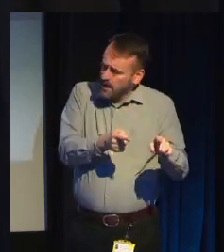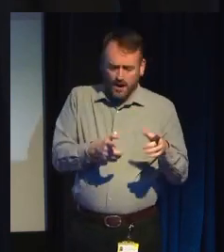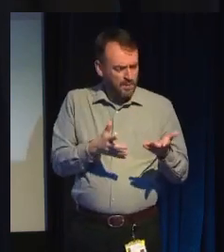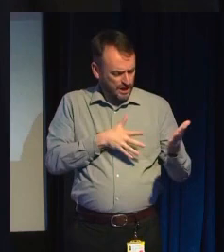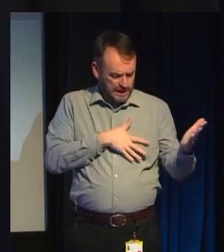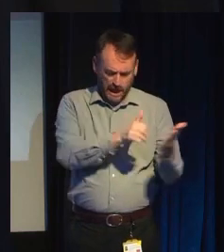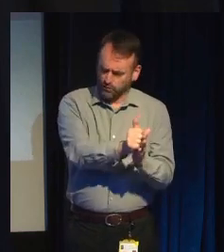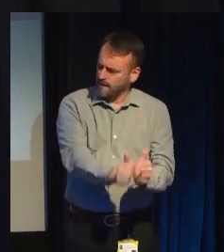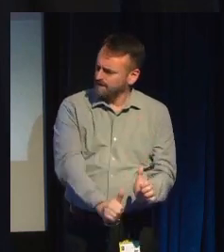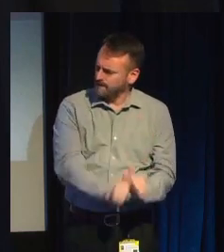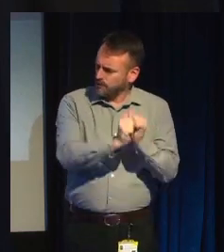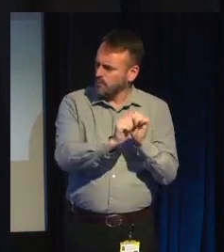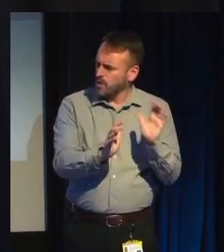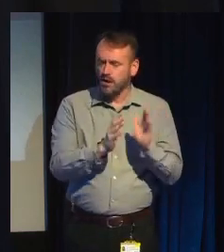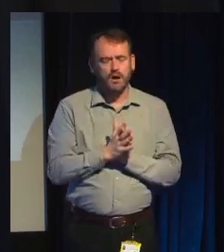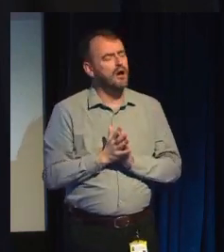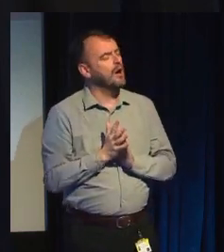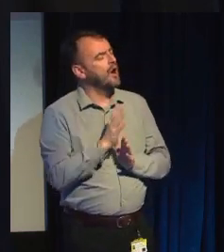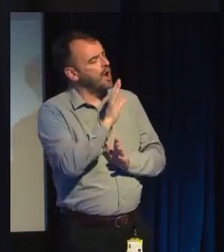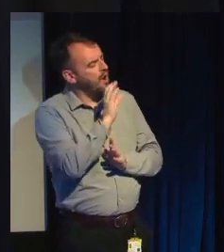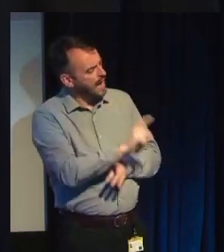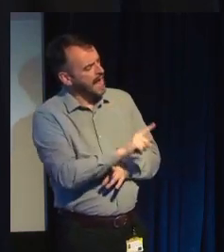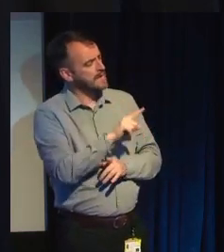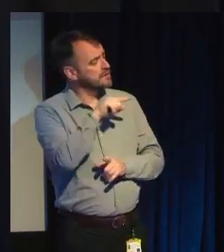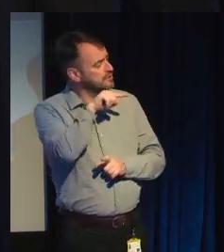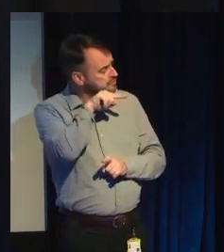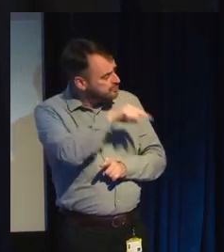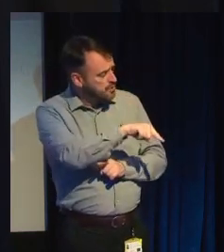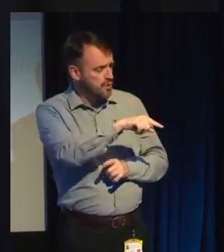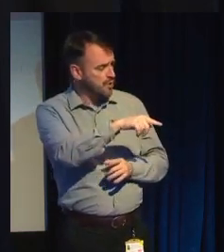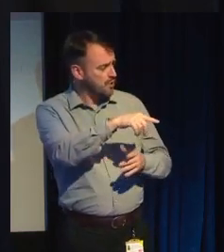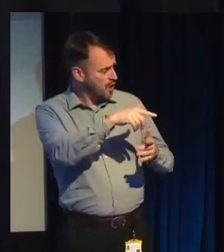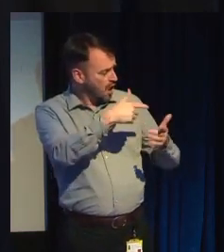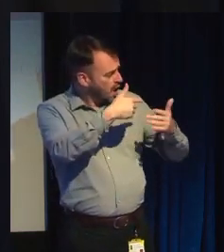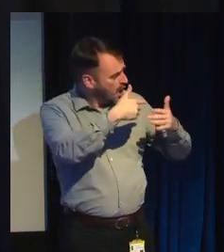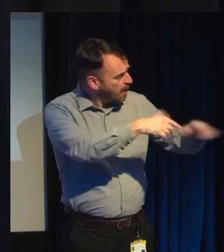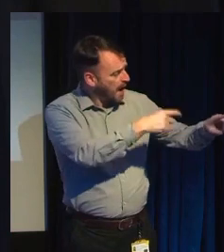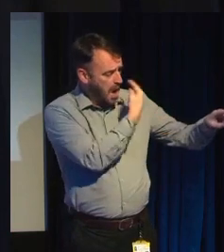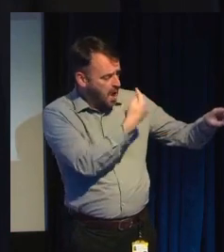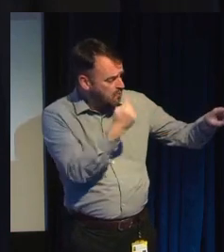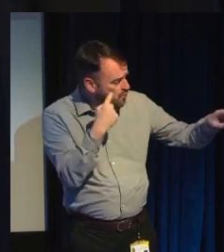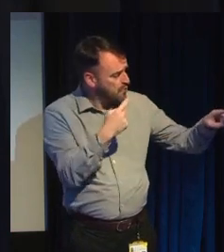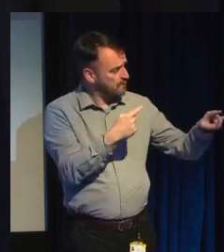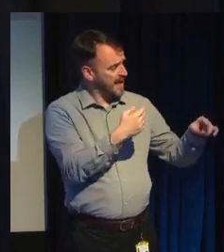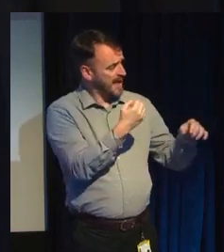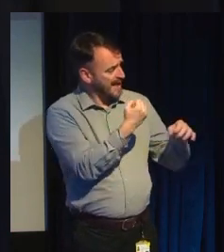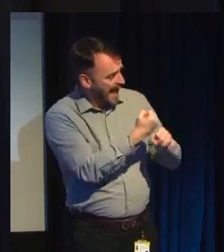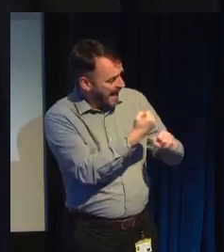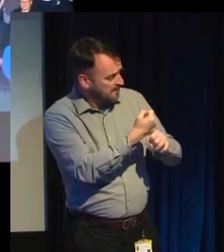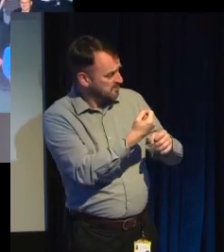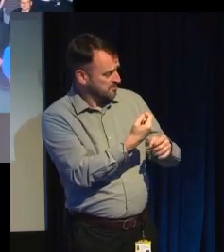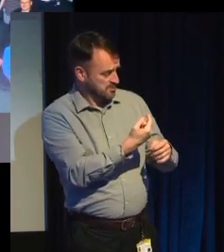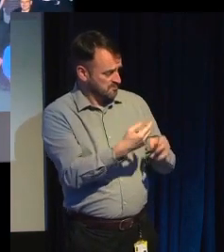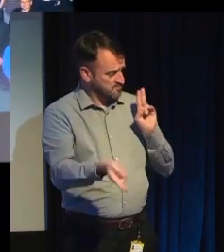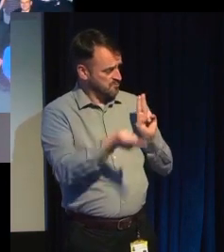And they said, well, okay then, if you're not going to go away, prove to us that games can be art. So I was a good little girl, and that's what I